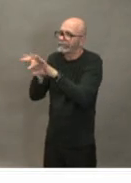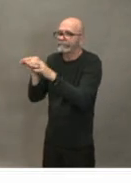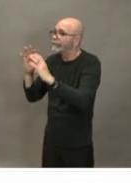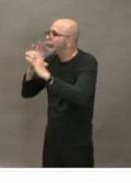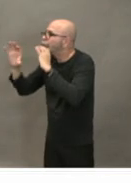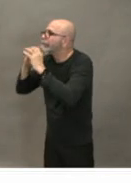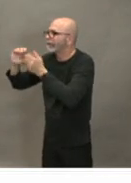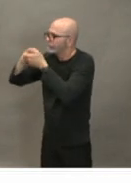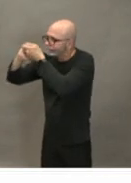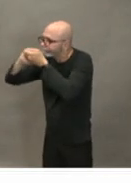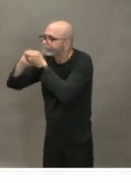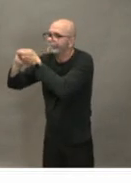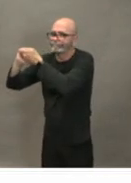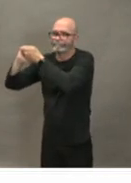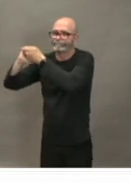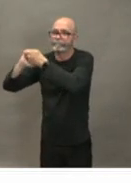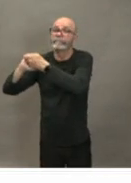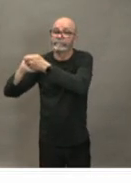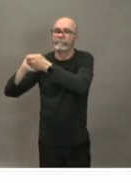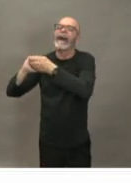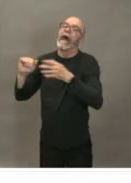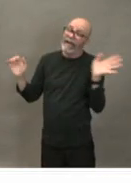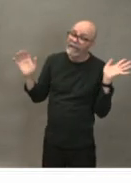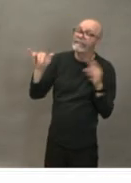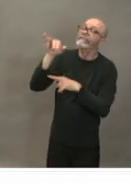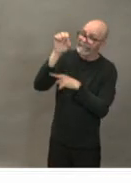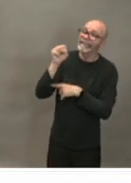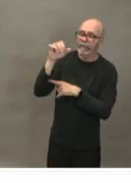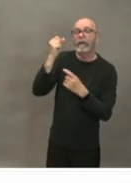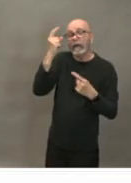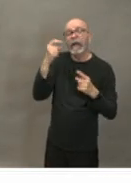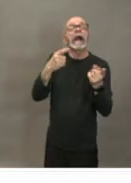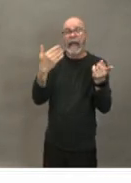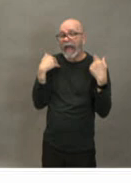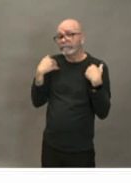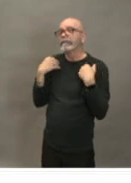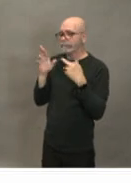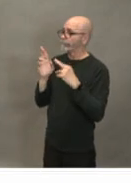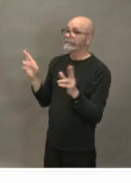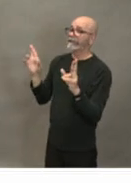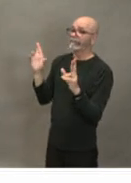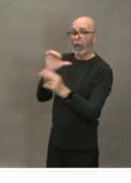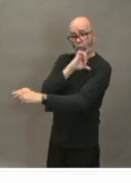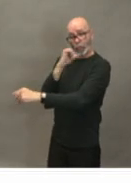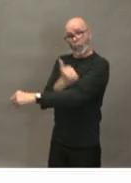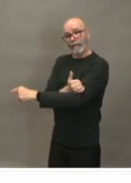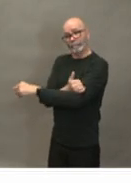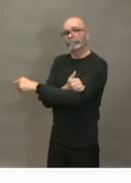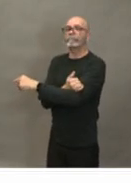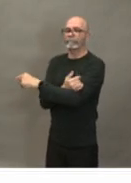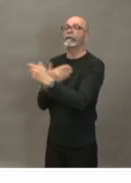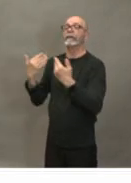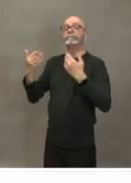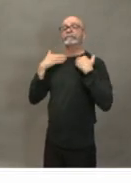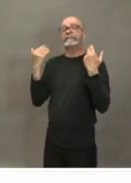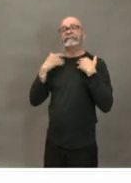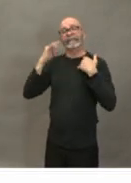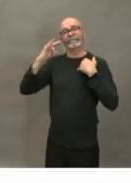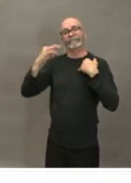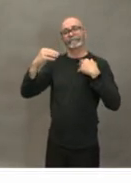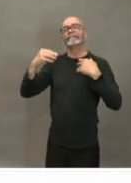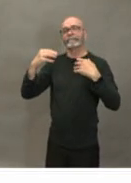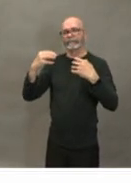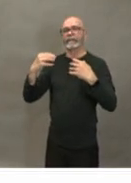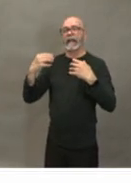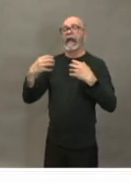i do have authorities uh with the direction from the minister of health as under the health protection act that we can that's